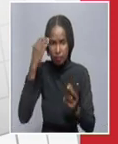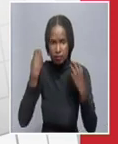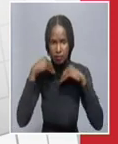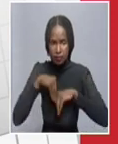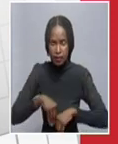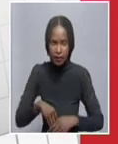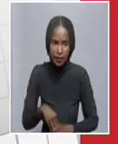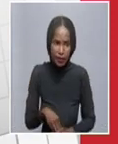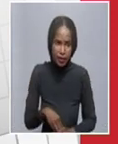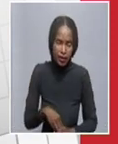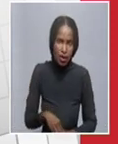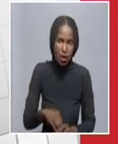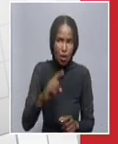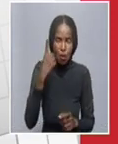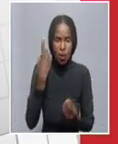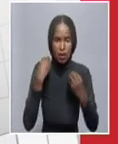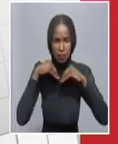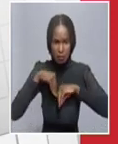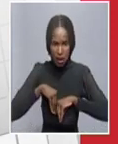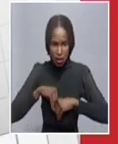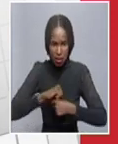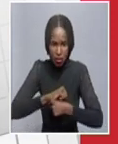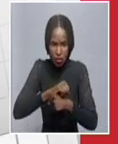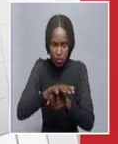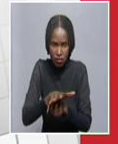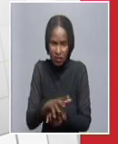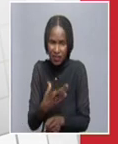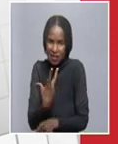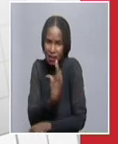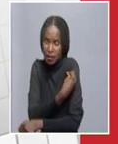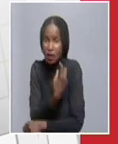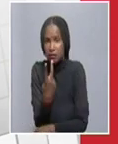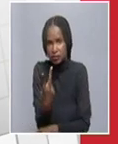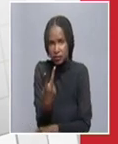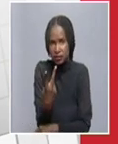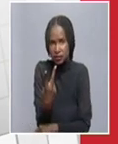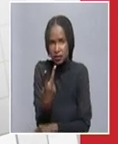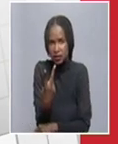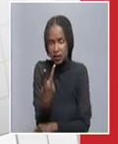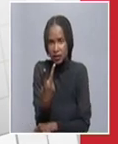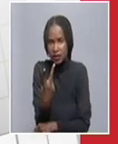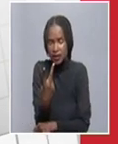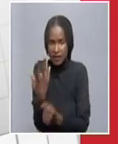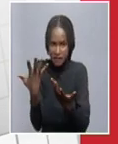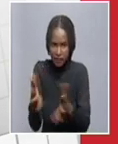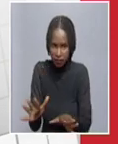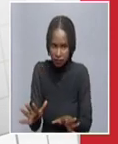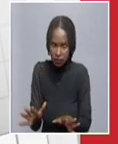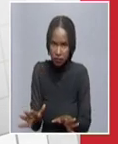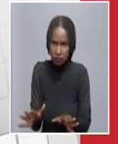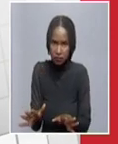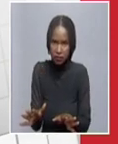One positive case has received two doses of the COVID-19 vaccine.